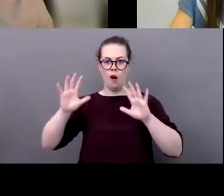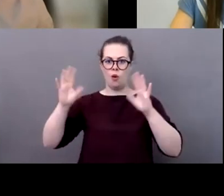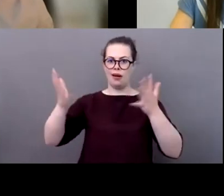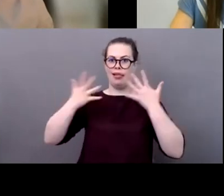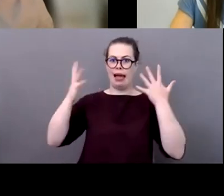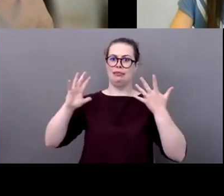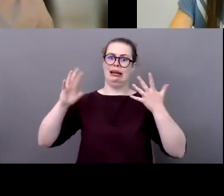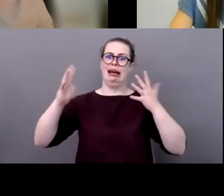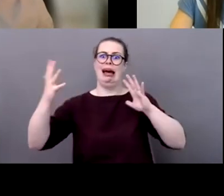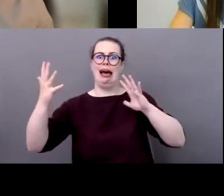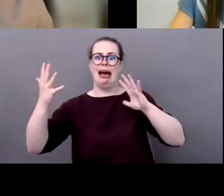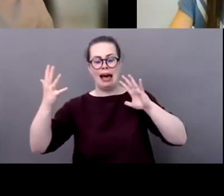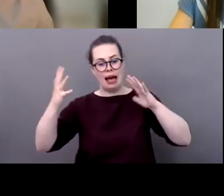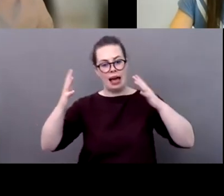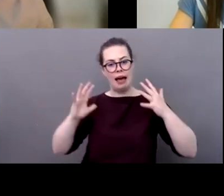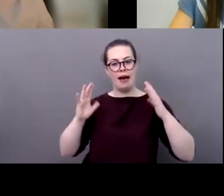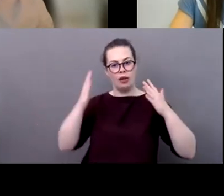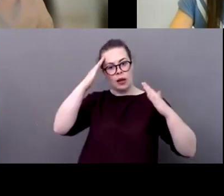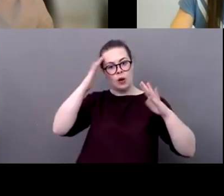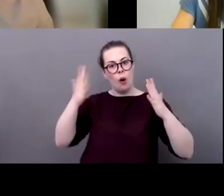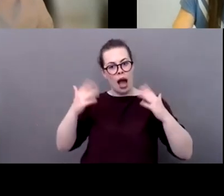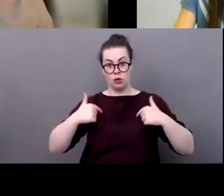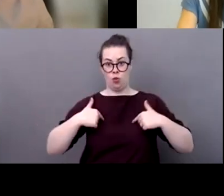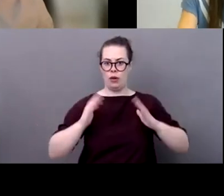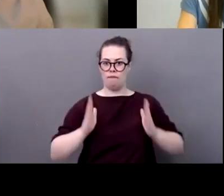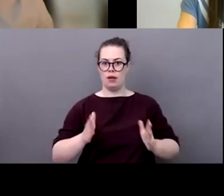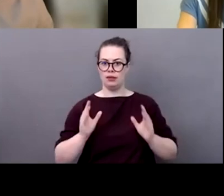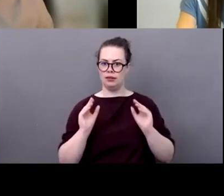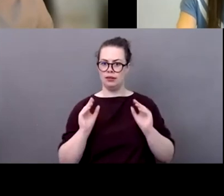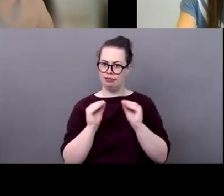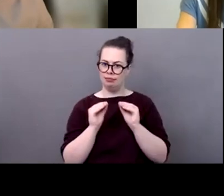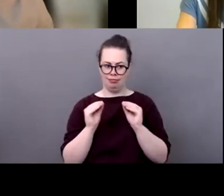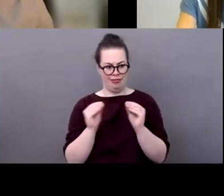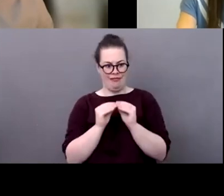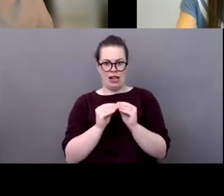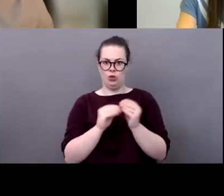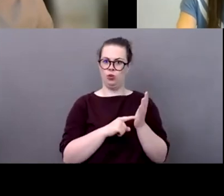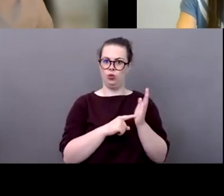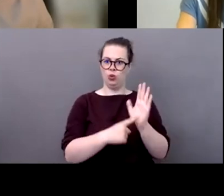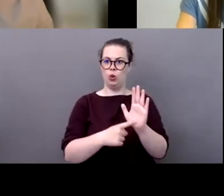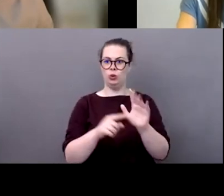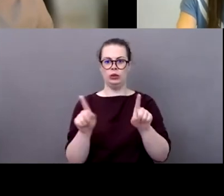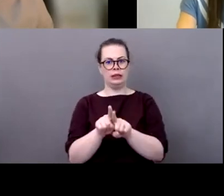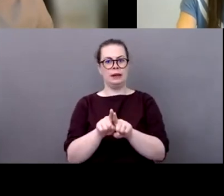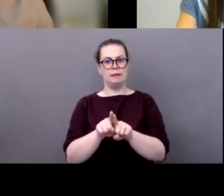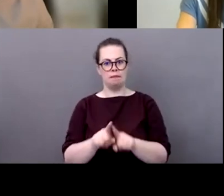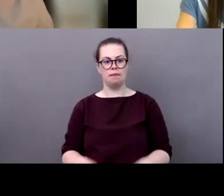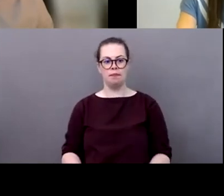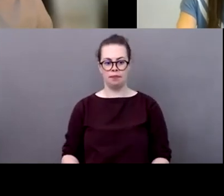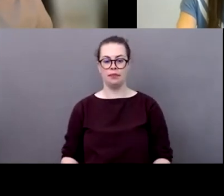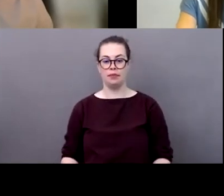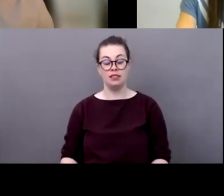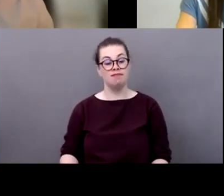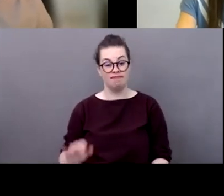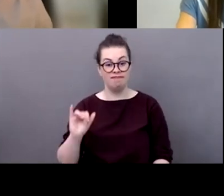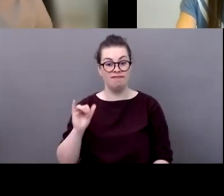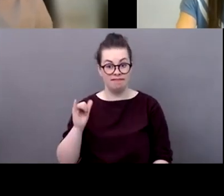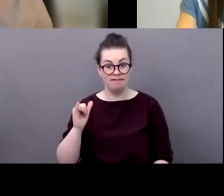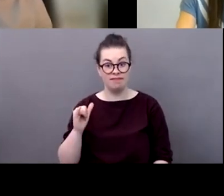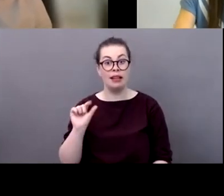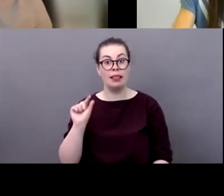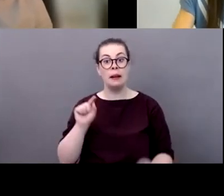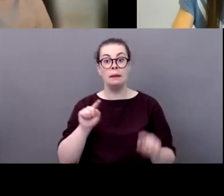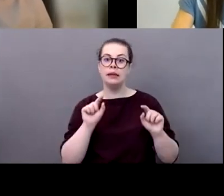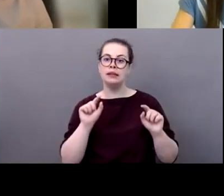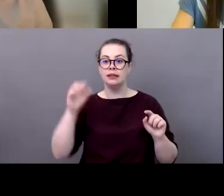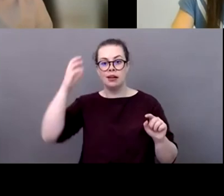thank you thank you so much it's actually a virtual virtual um cycle if we if we help if